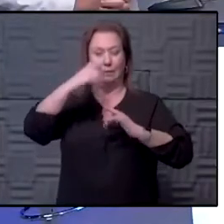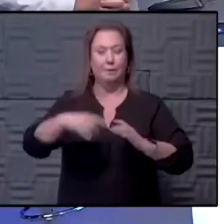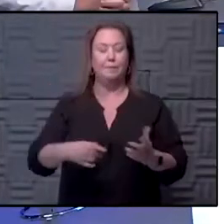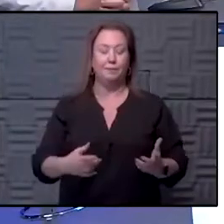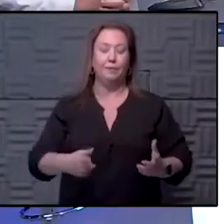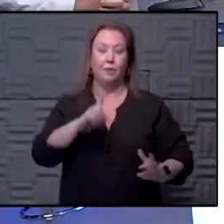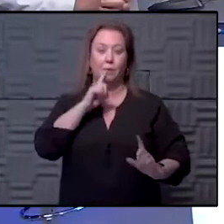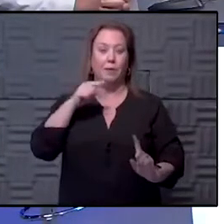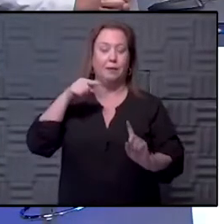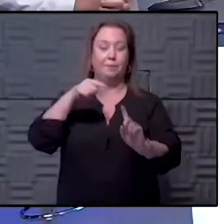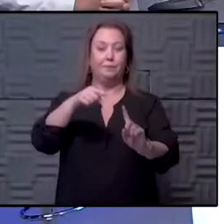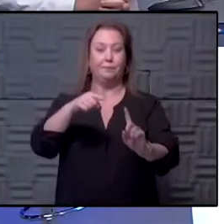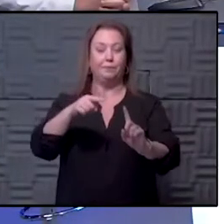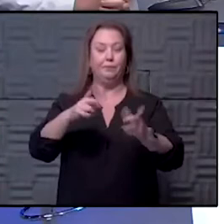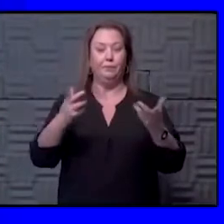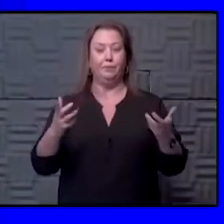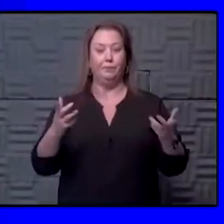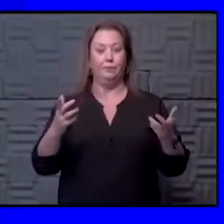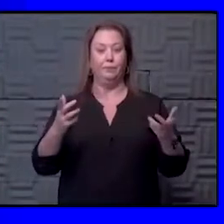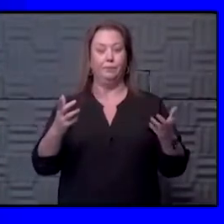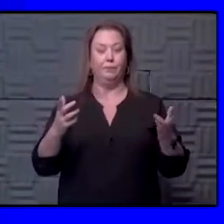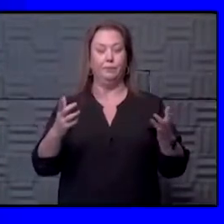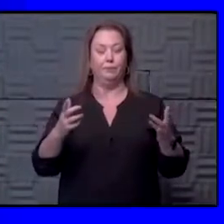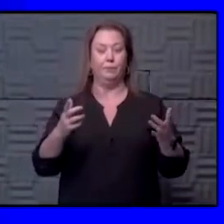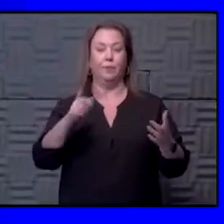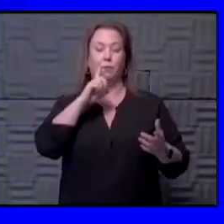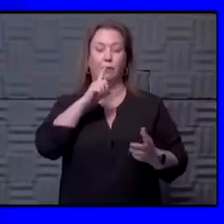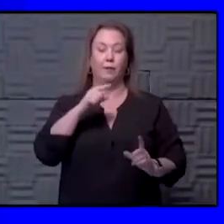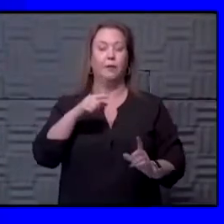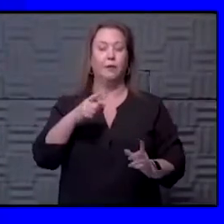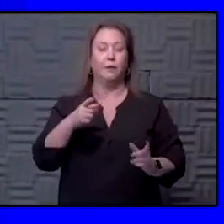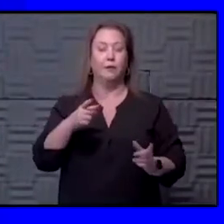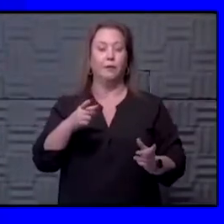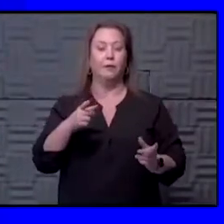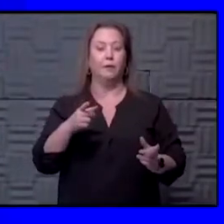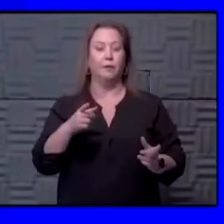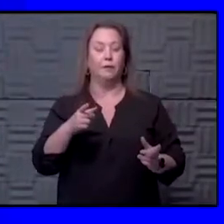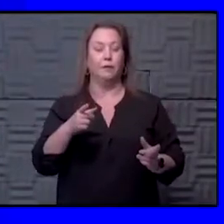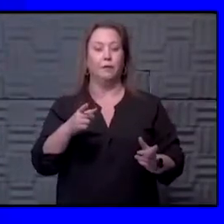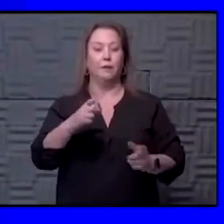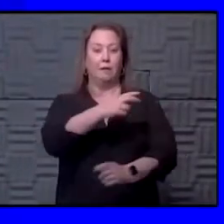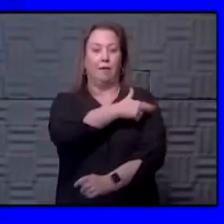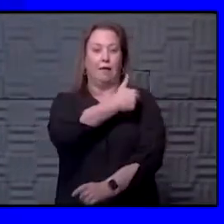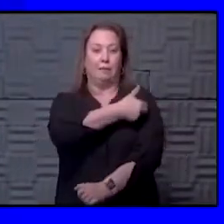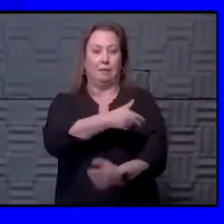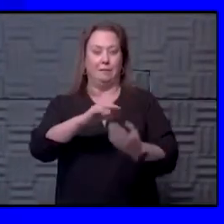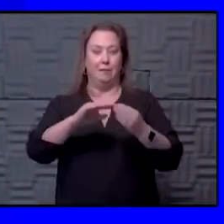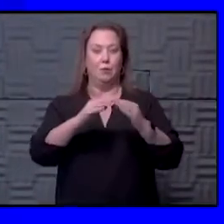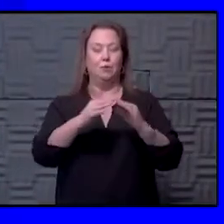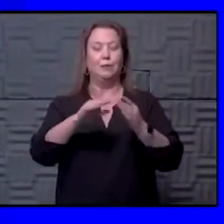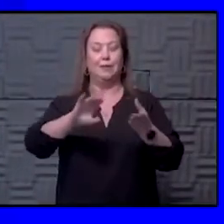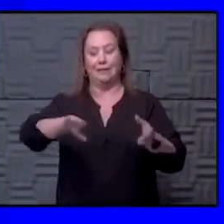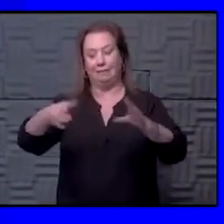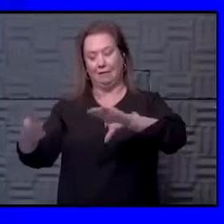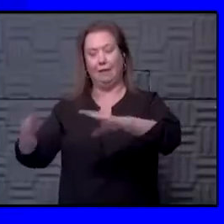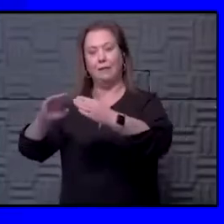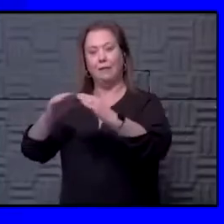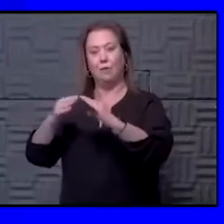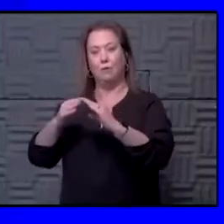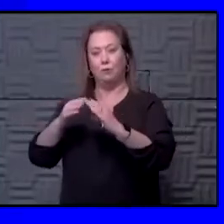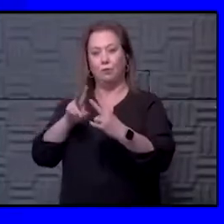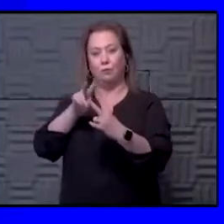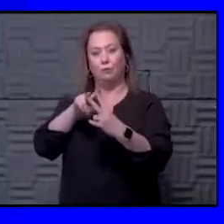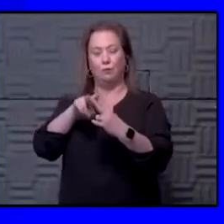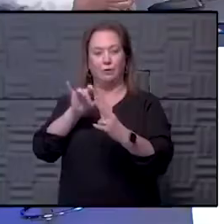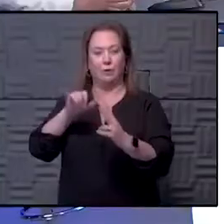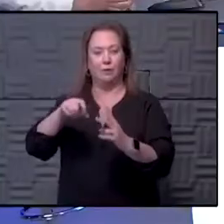that and the ultimate benchmark of that is going to be the hospitalizations of deaths, because just for the point that you